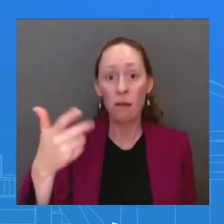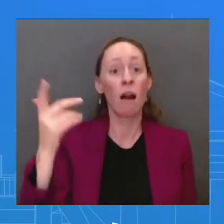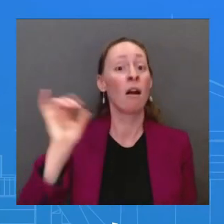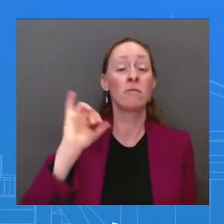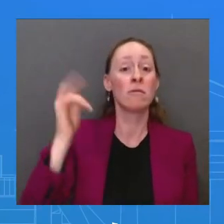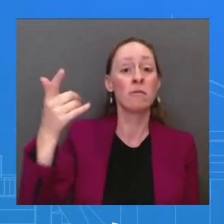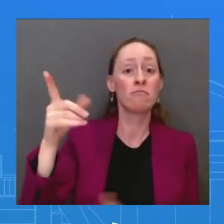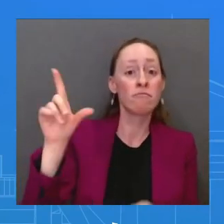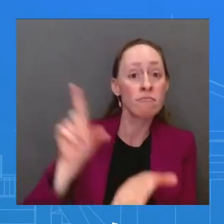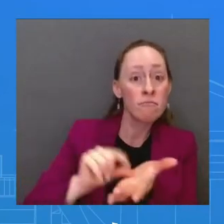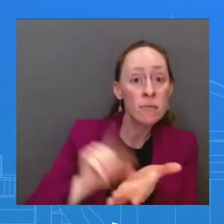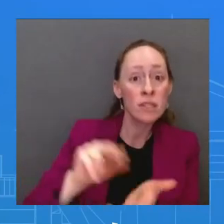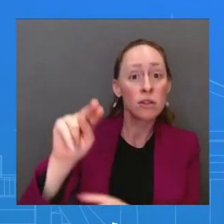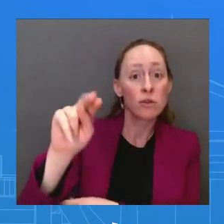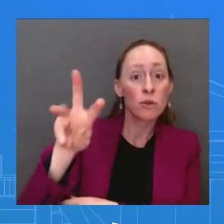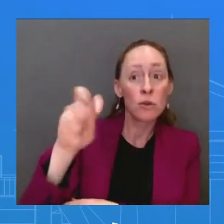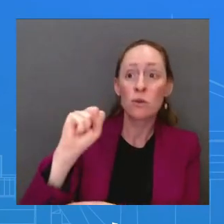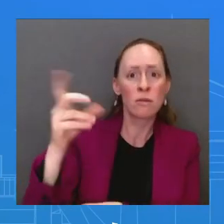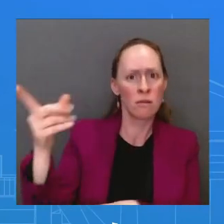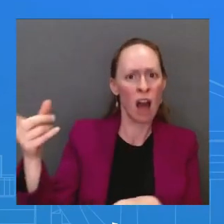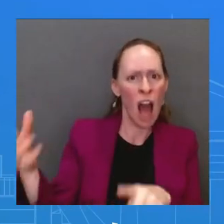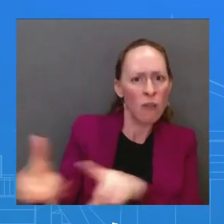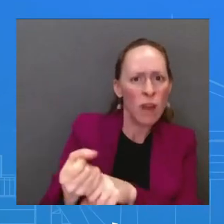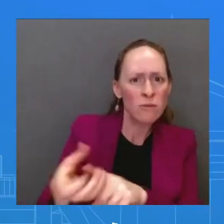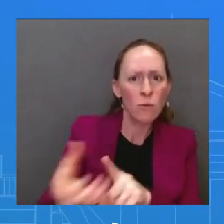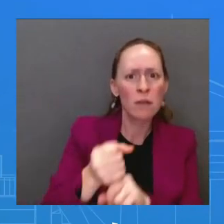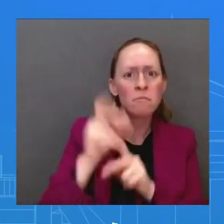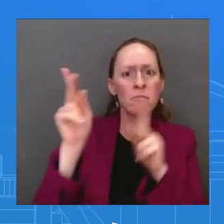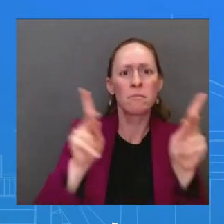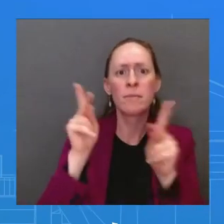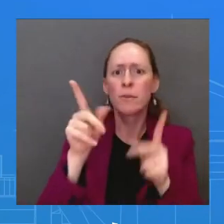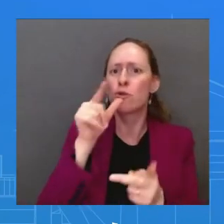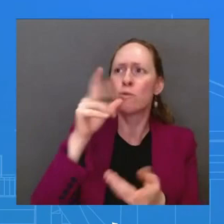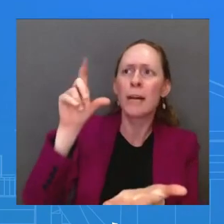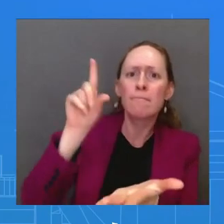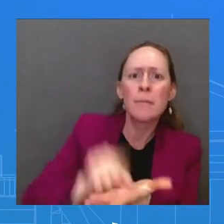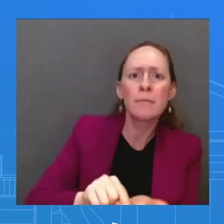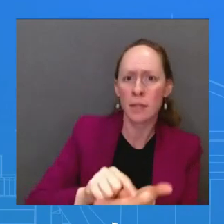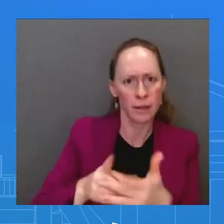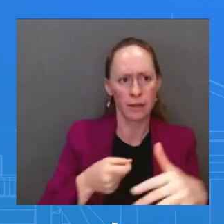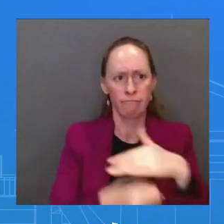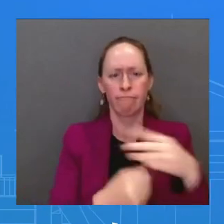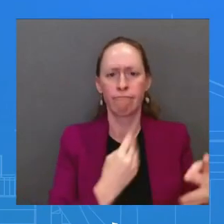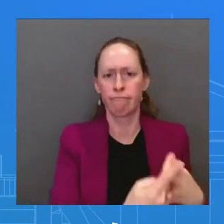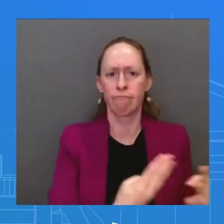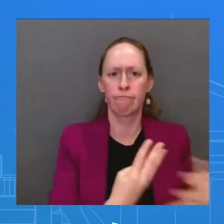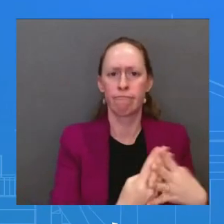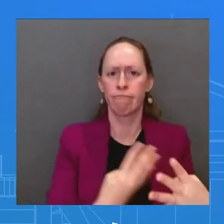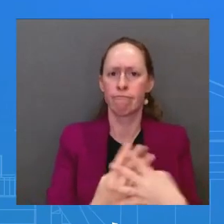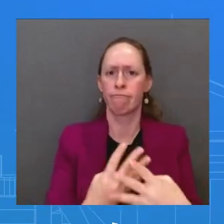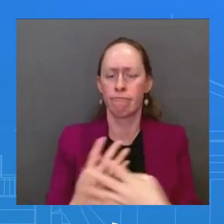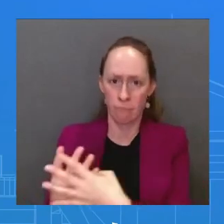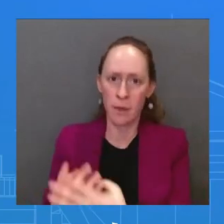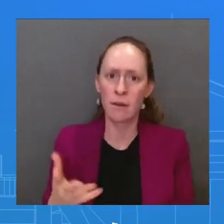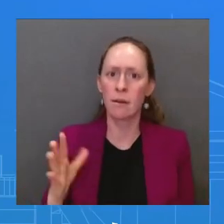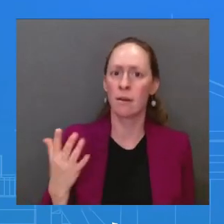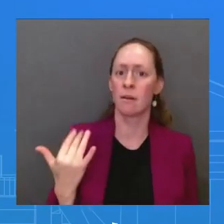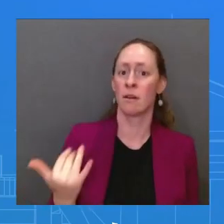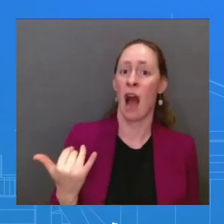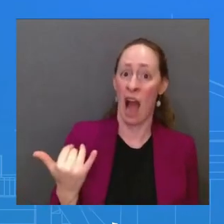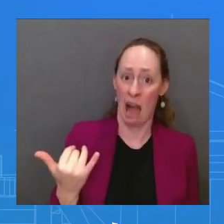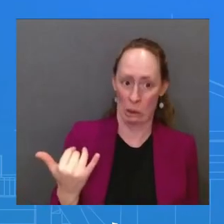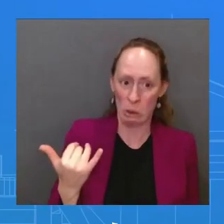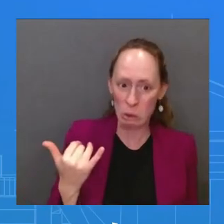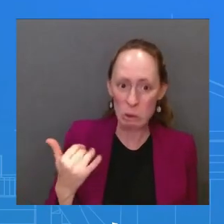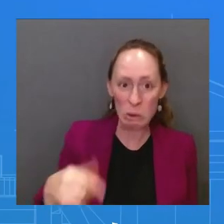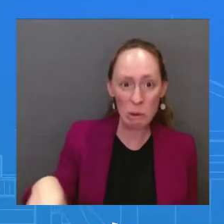thing. Is that something that the U.S. journalists who are traveling with Biden should expect? And are you taking any actions to ensure their safety ahead of that